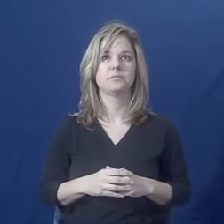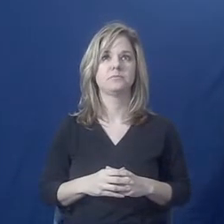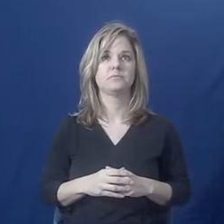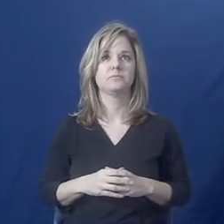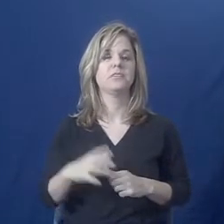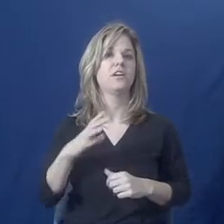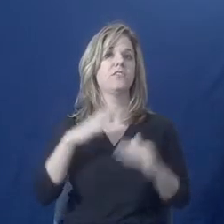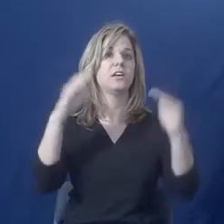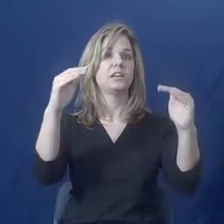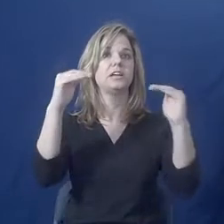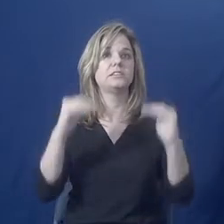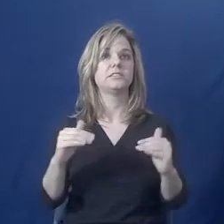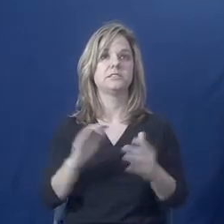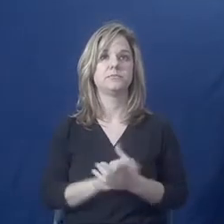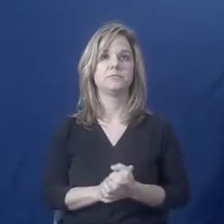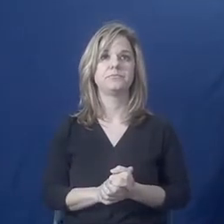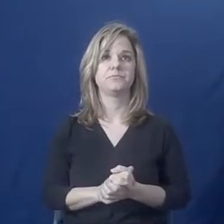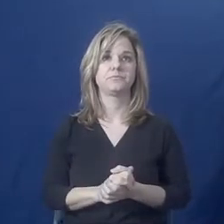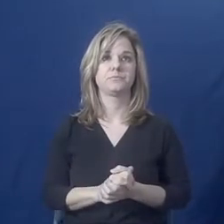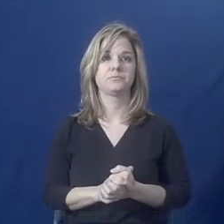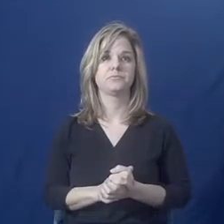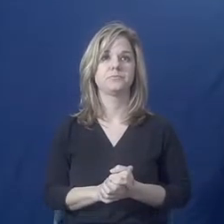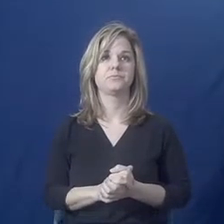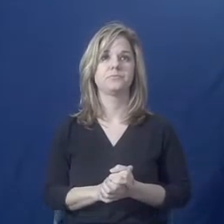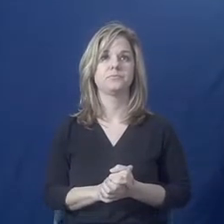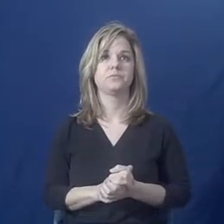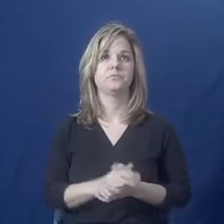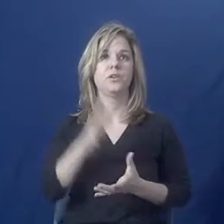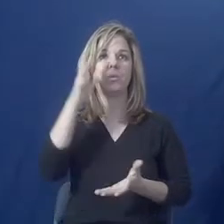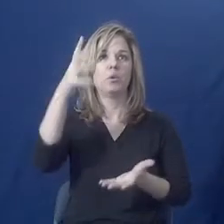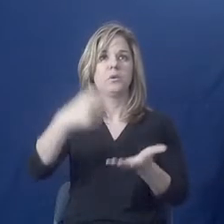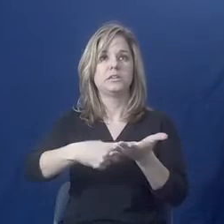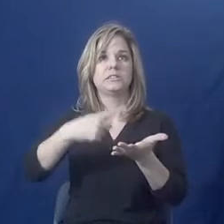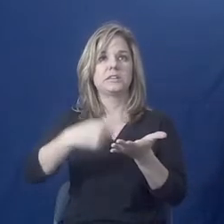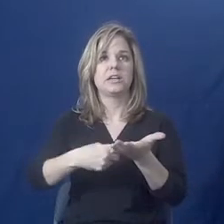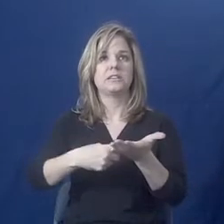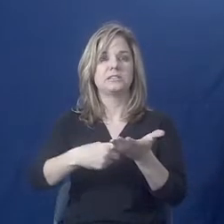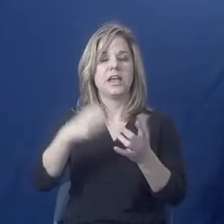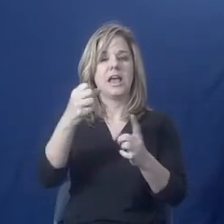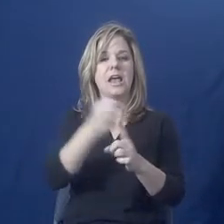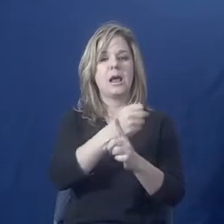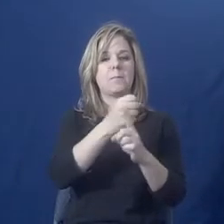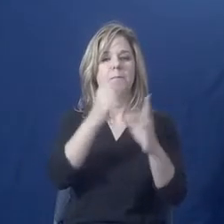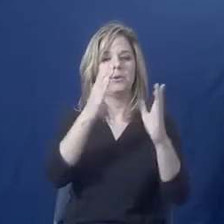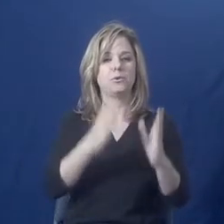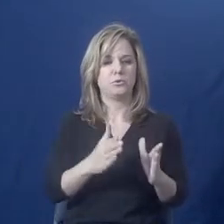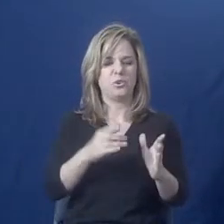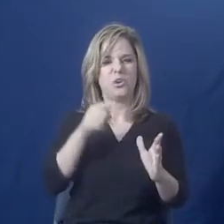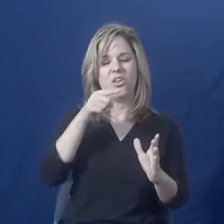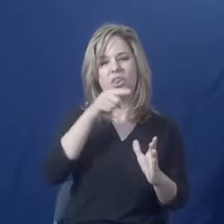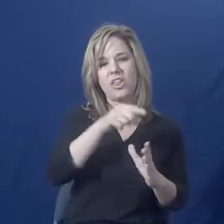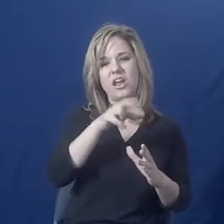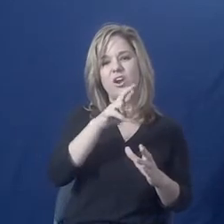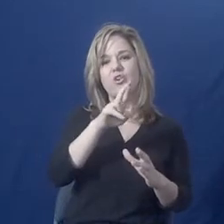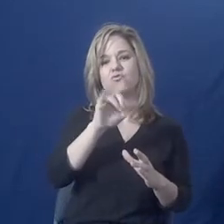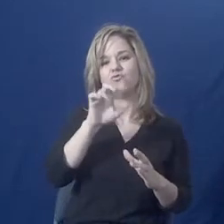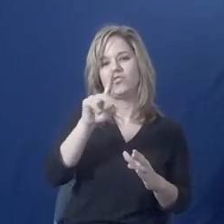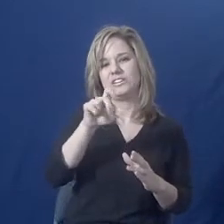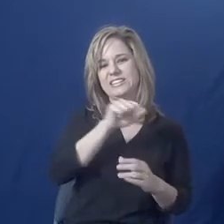If you go to the next slide, we're going to talk about abuser-generated risks to leaving.